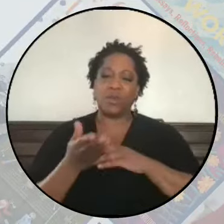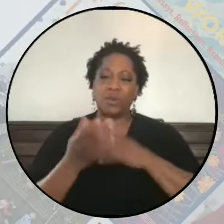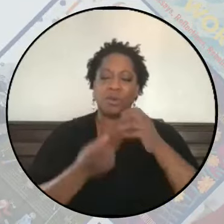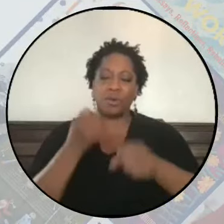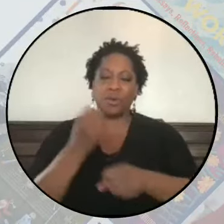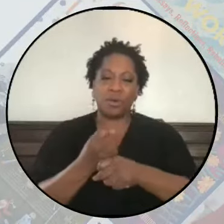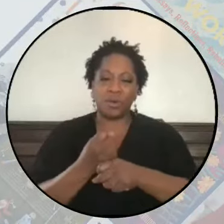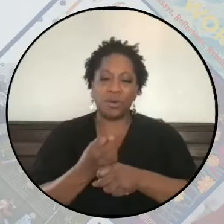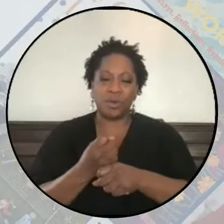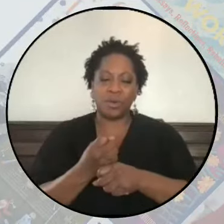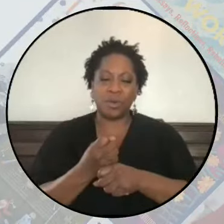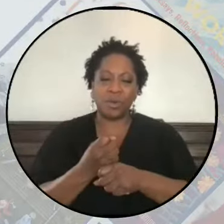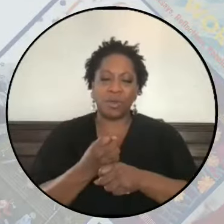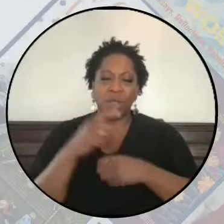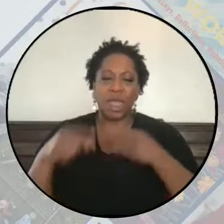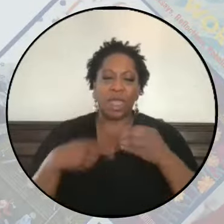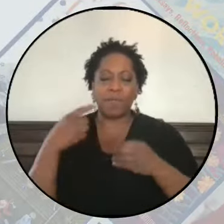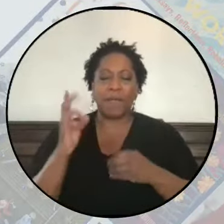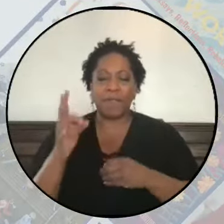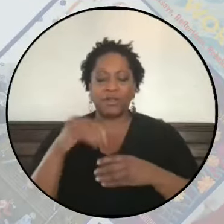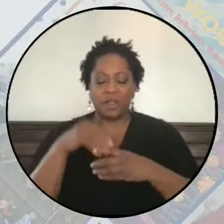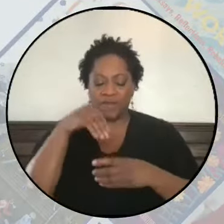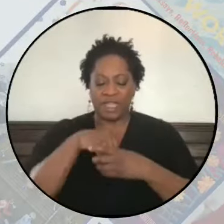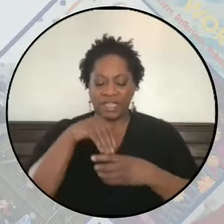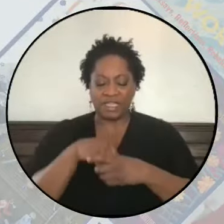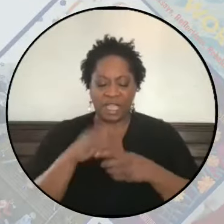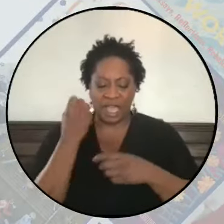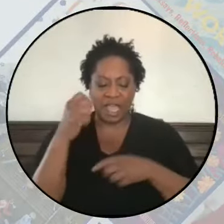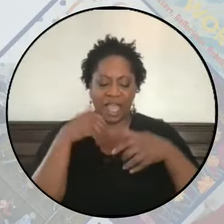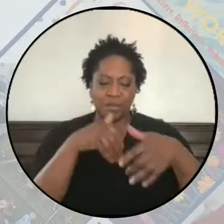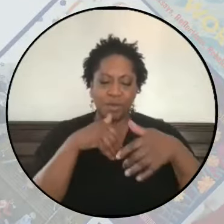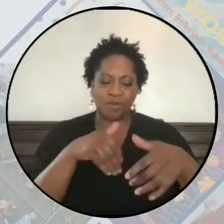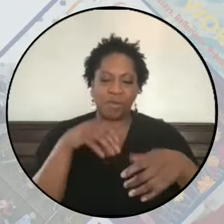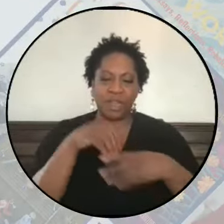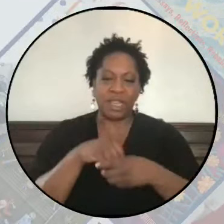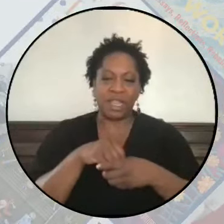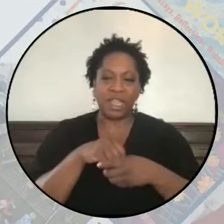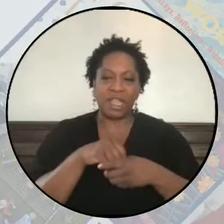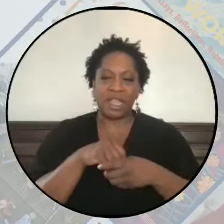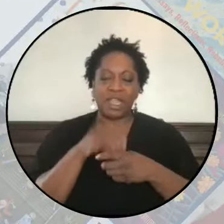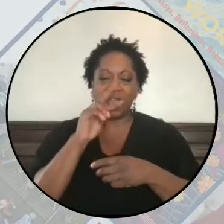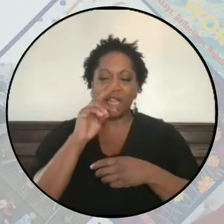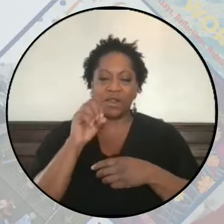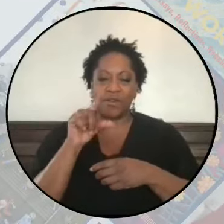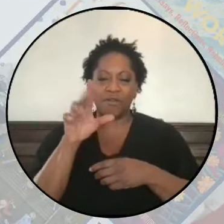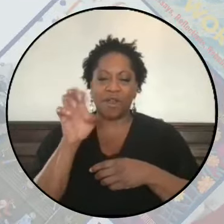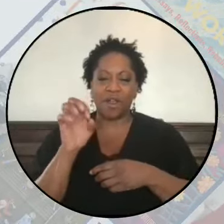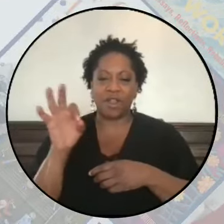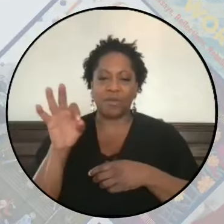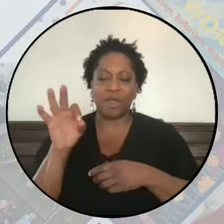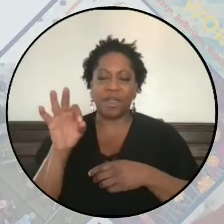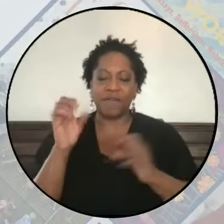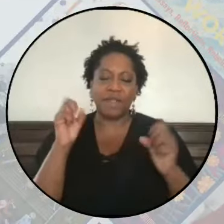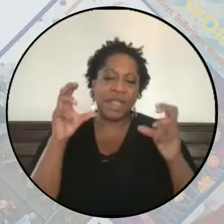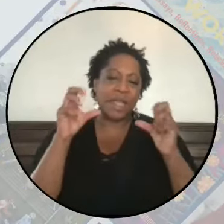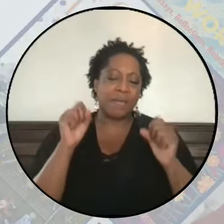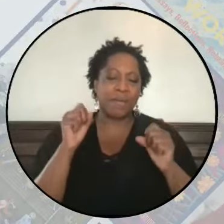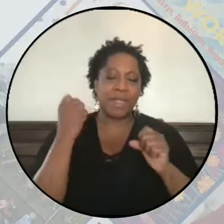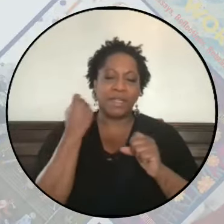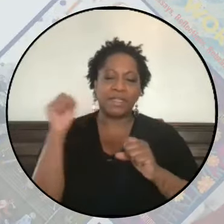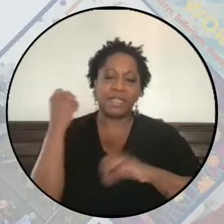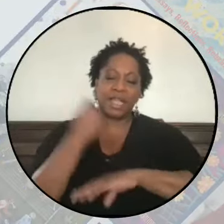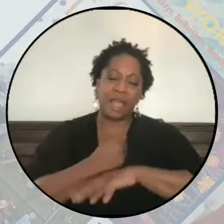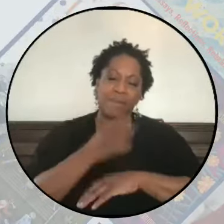years about the history of the Insight movement. It's in one of the volumes of the incredible abolition